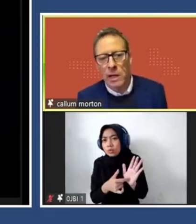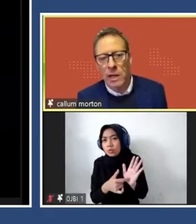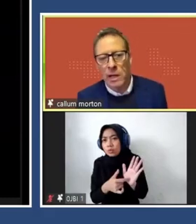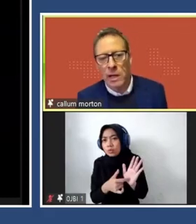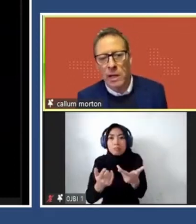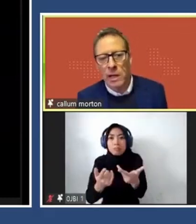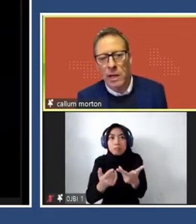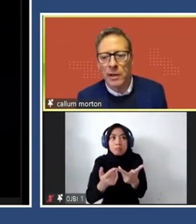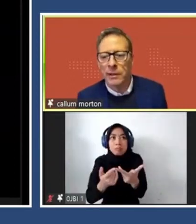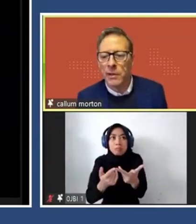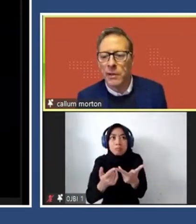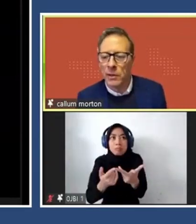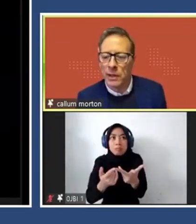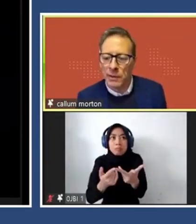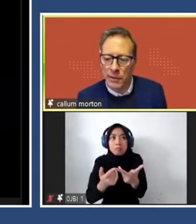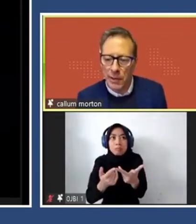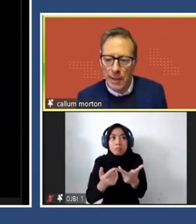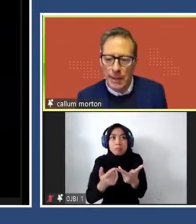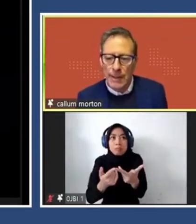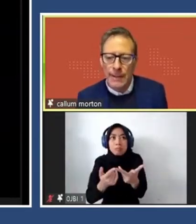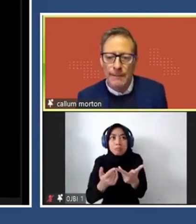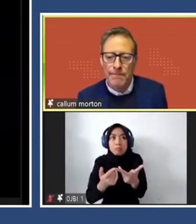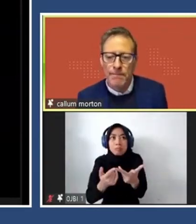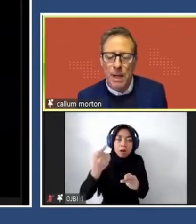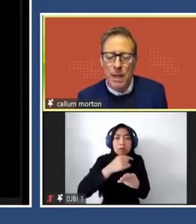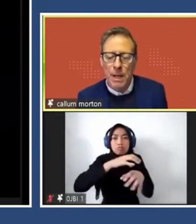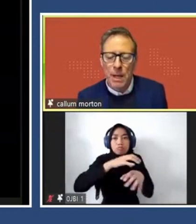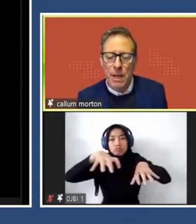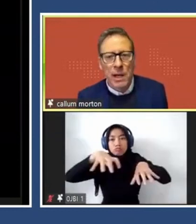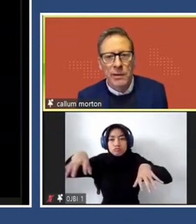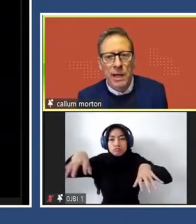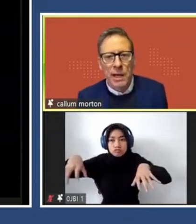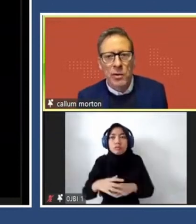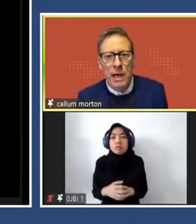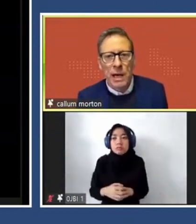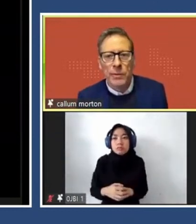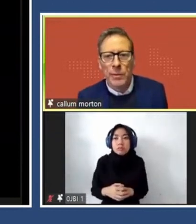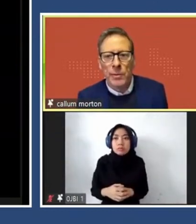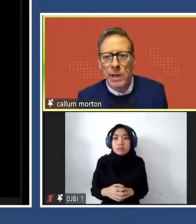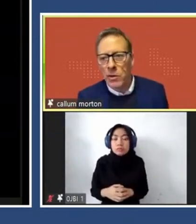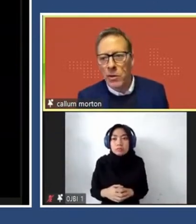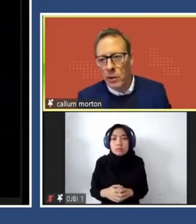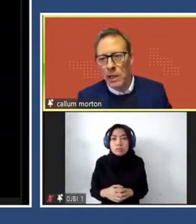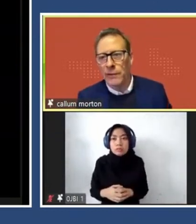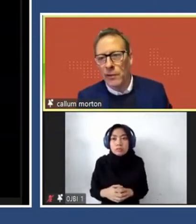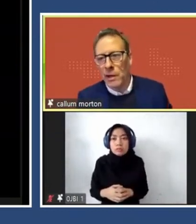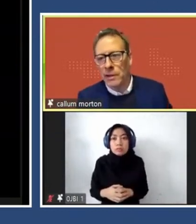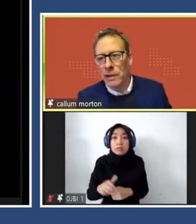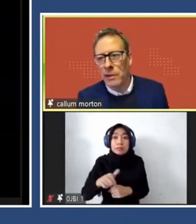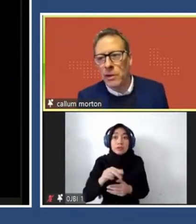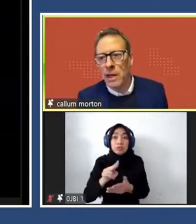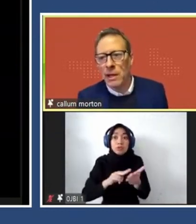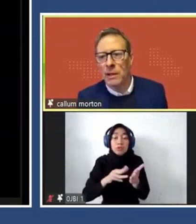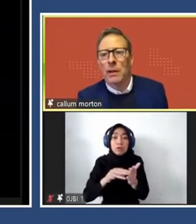includes many international artists alongside national artists. And the director, Charlotte Day, who came to Monash not